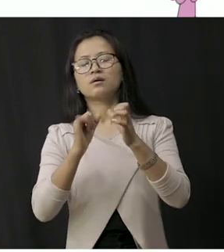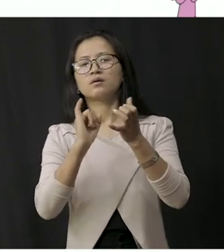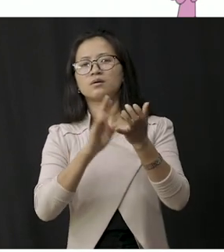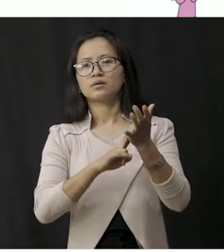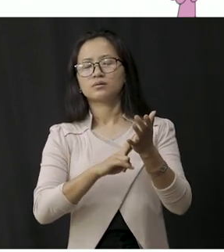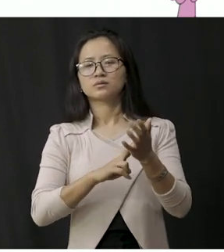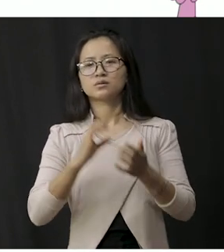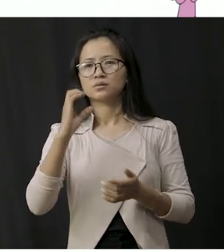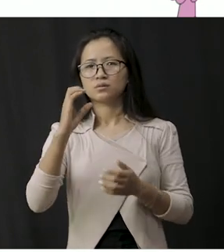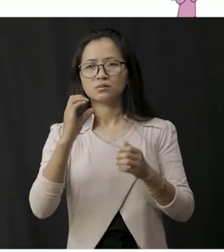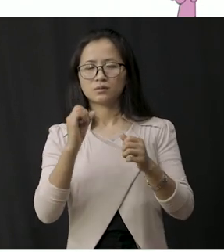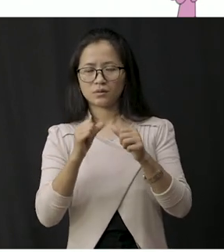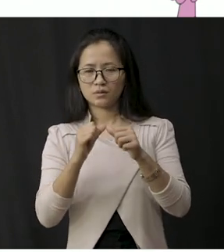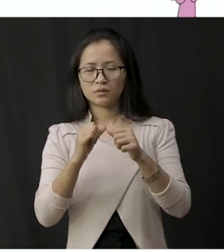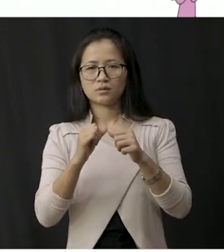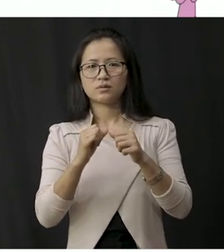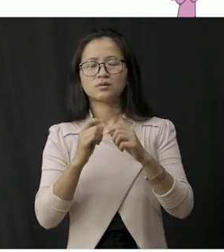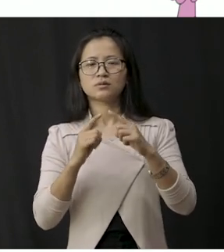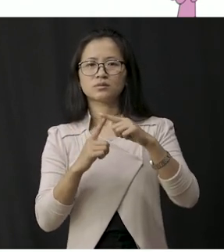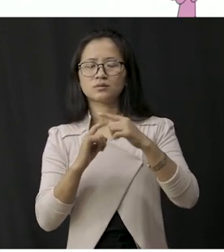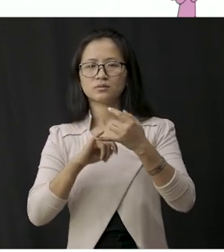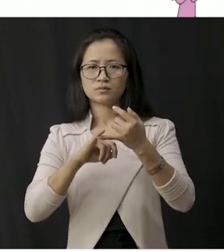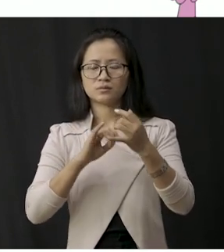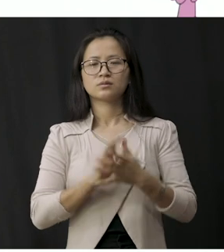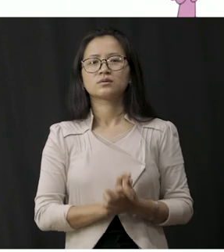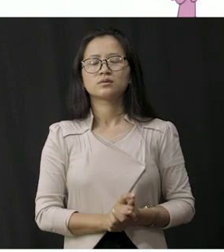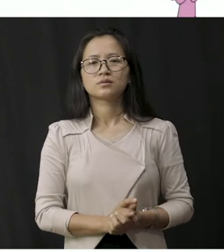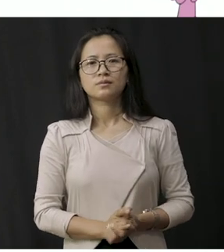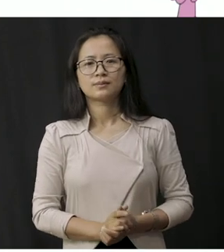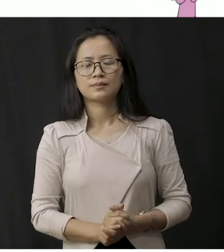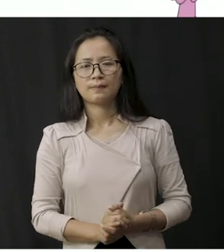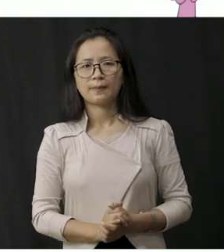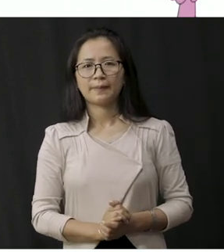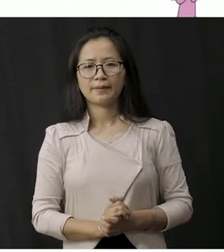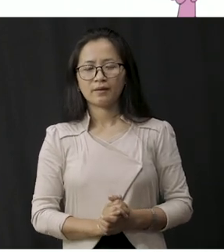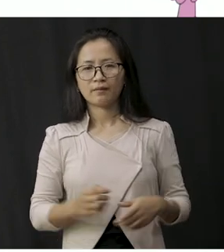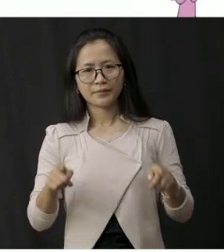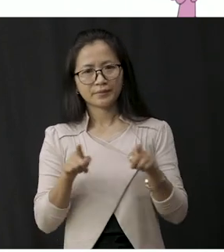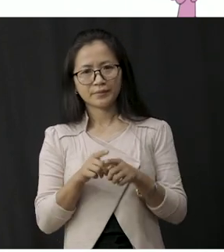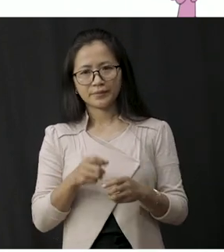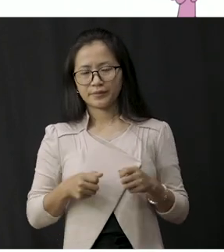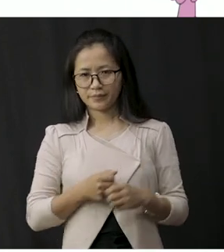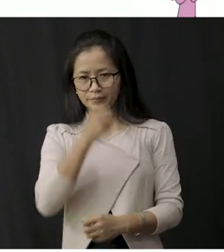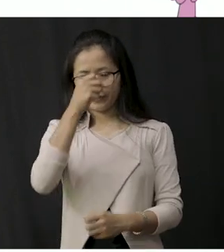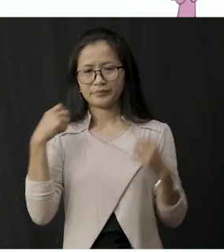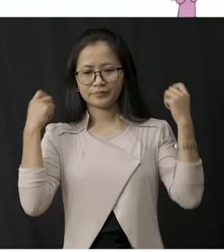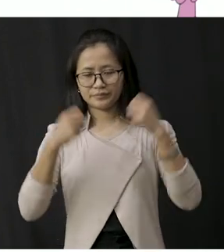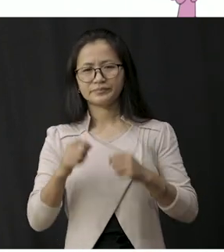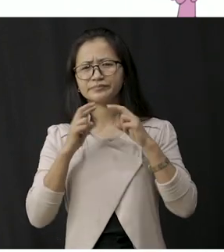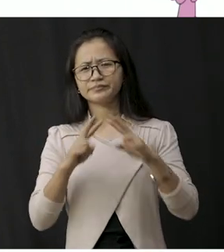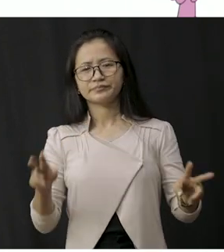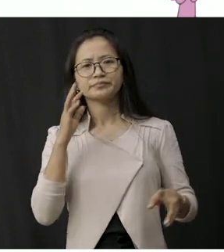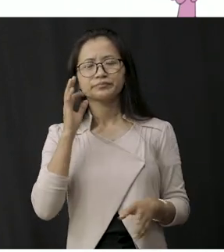n c o a t s so raincoats and umbrella are very important